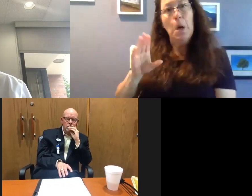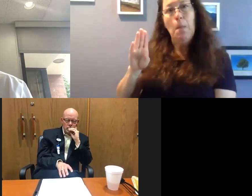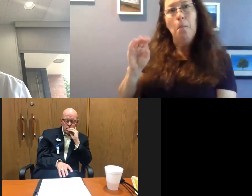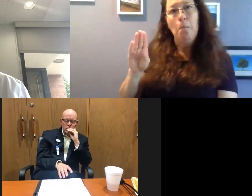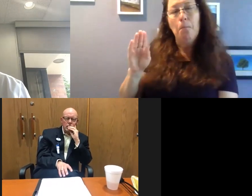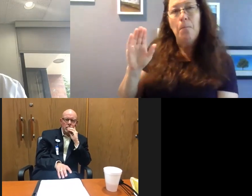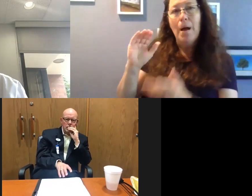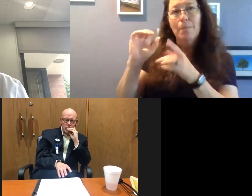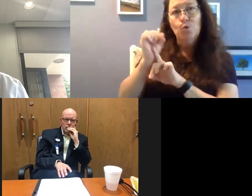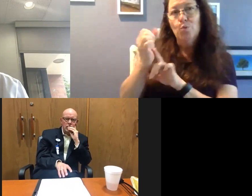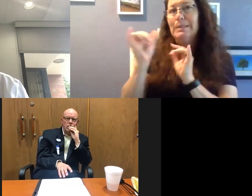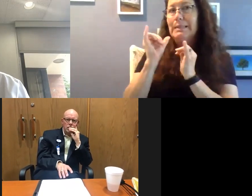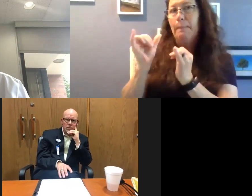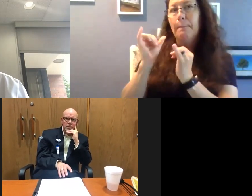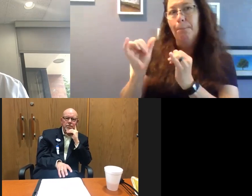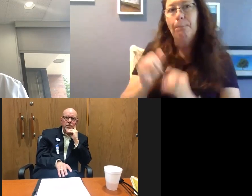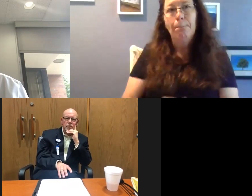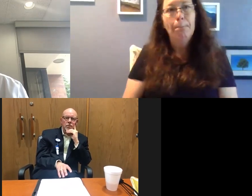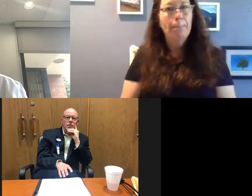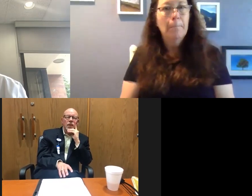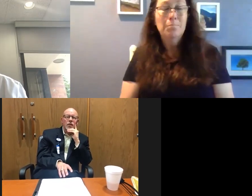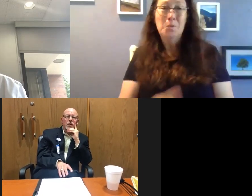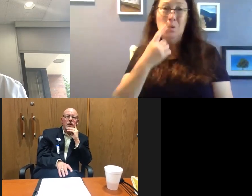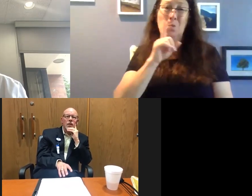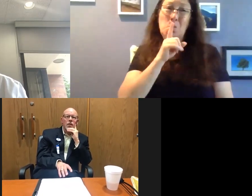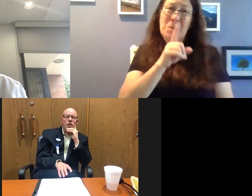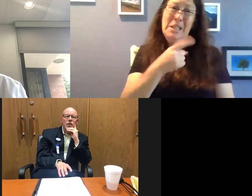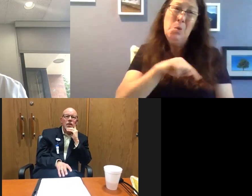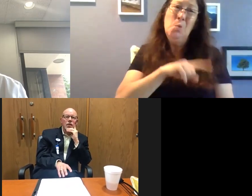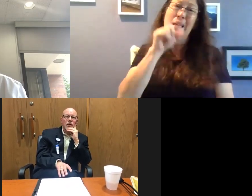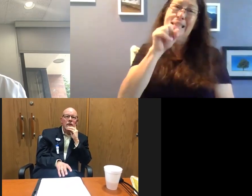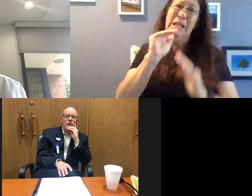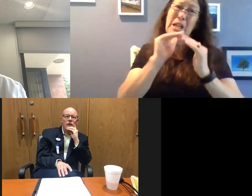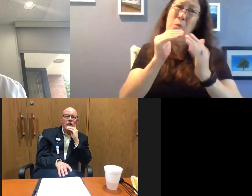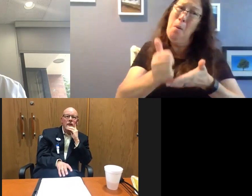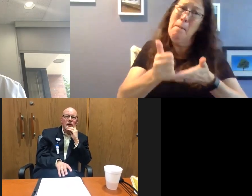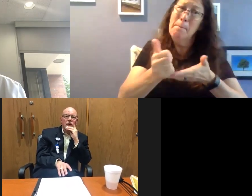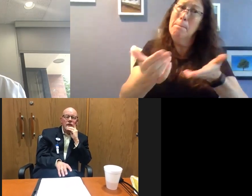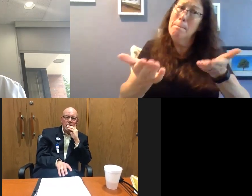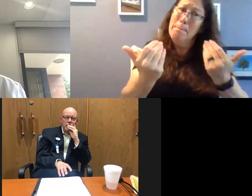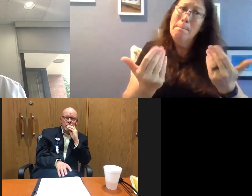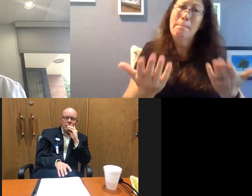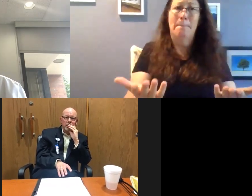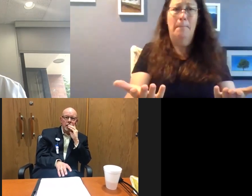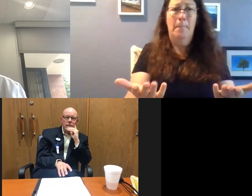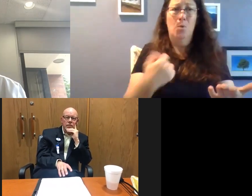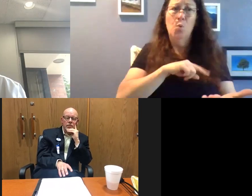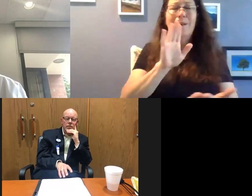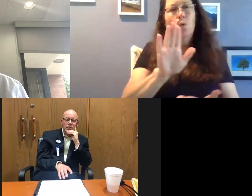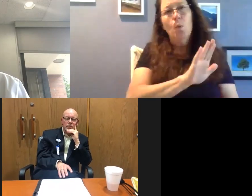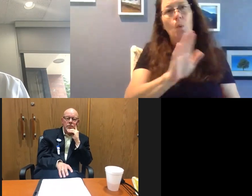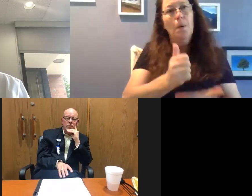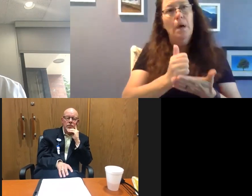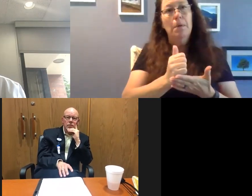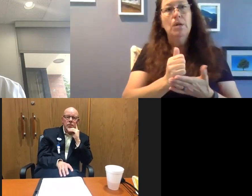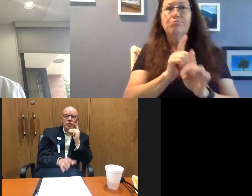situation. So we really need the community's help. We really need help. And what we need people to do is